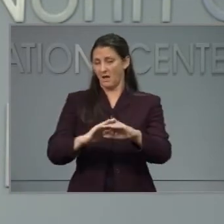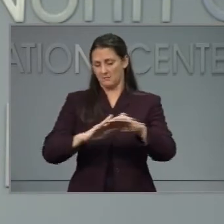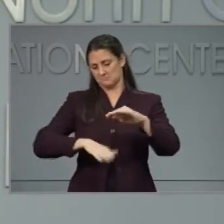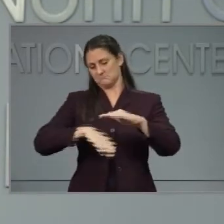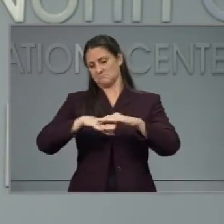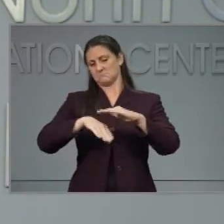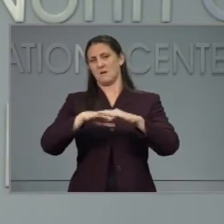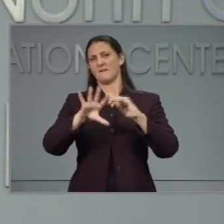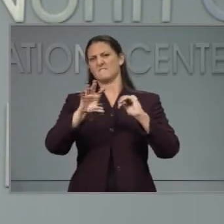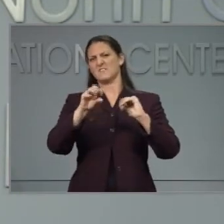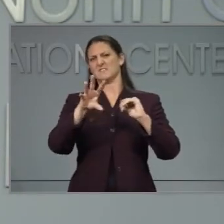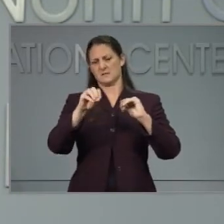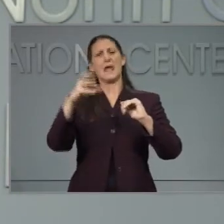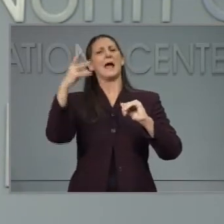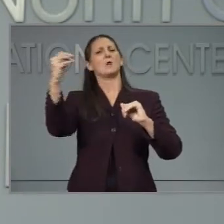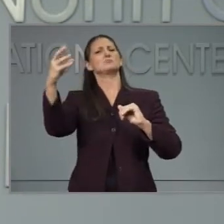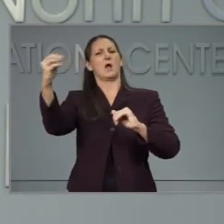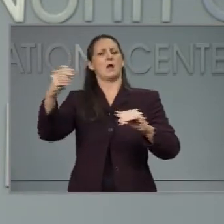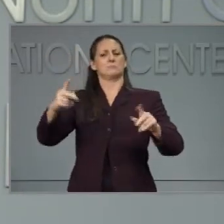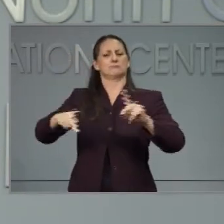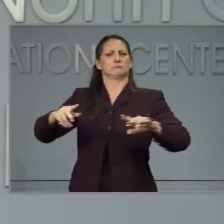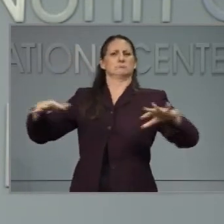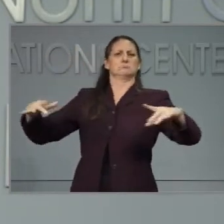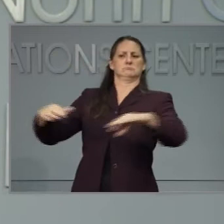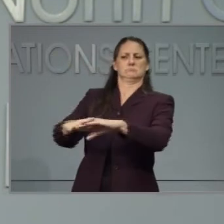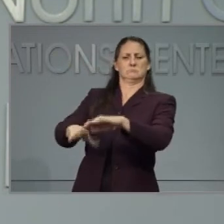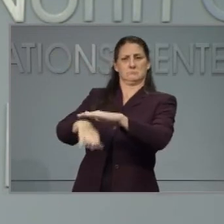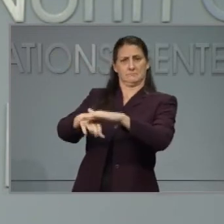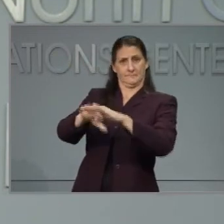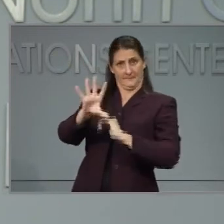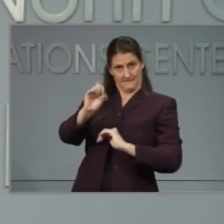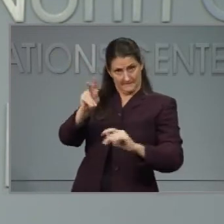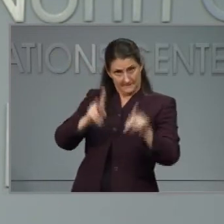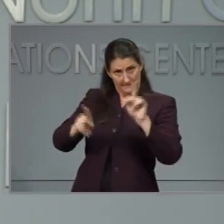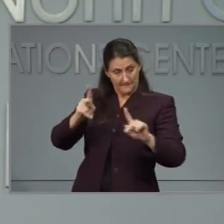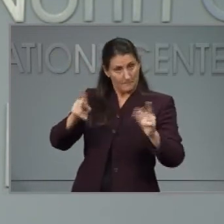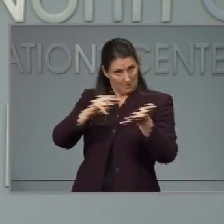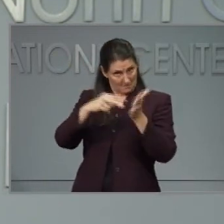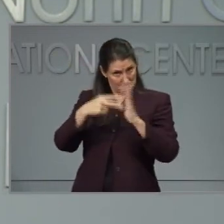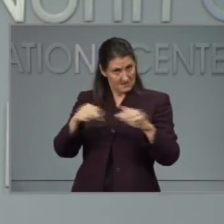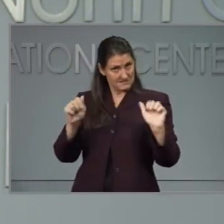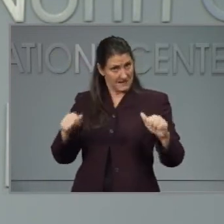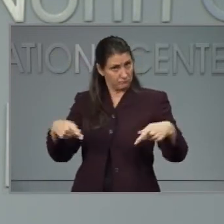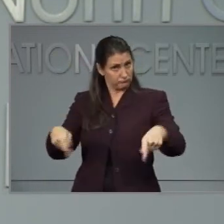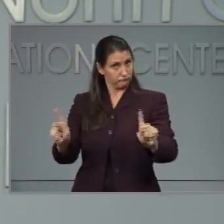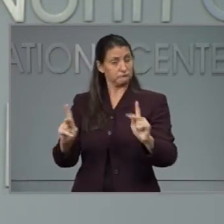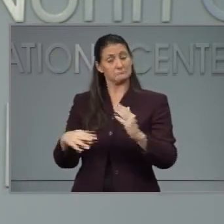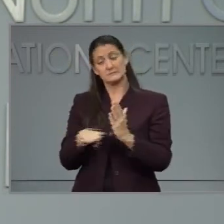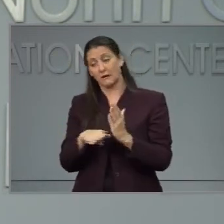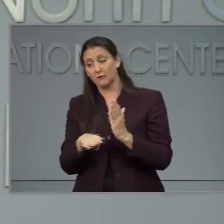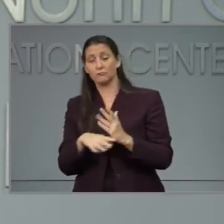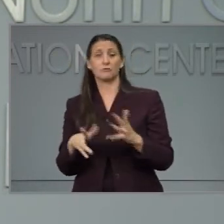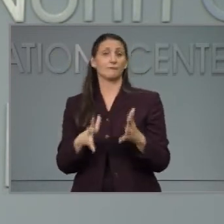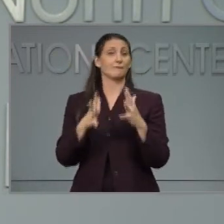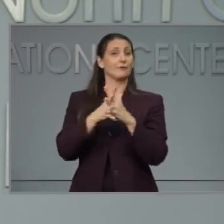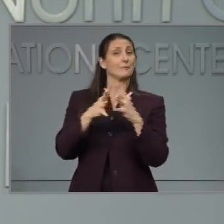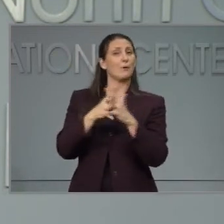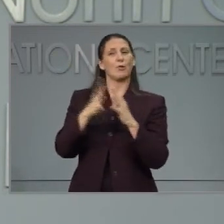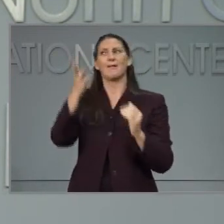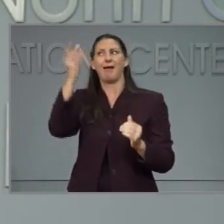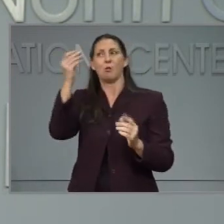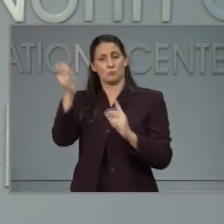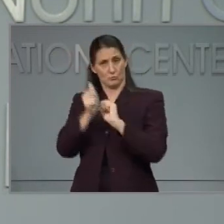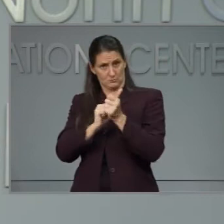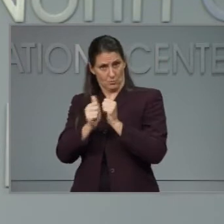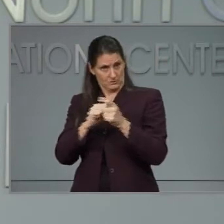outdoors, does that basically permit sports events like football, soccer, anything outdoors